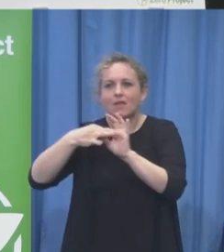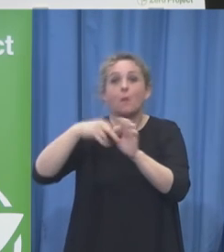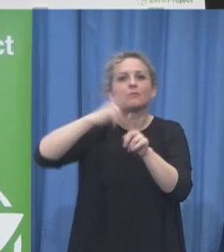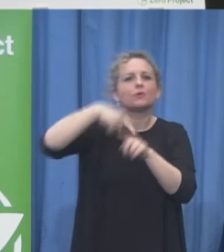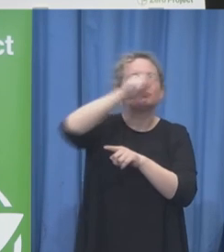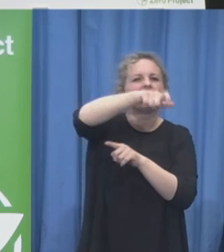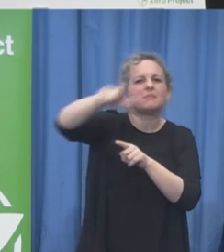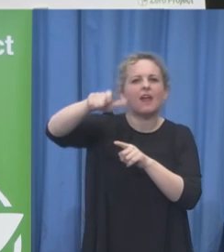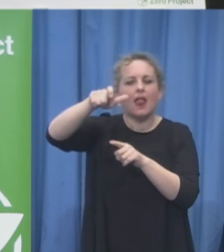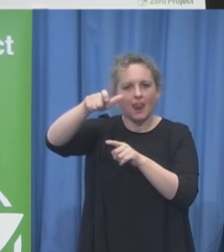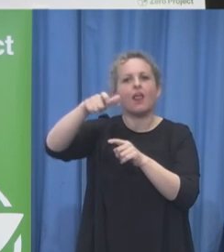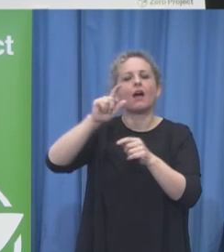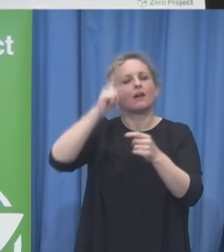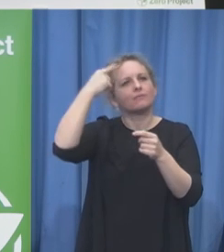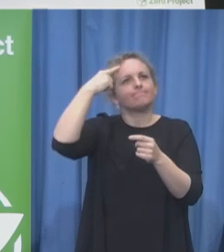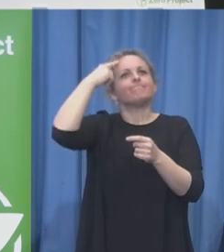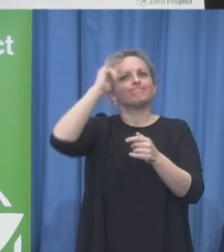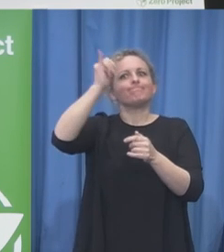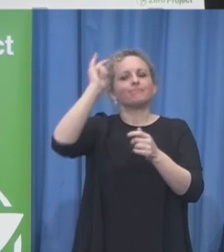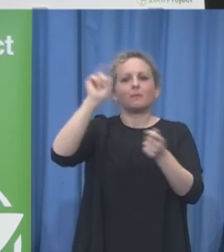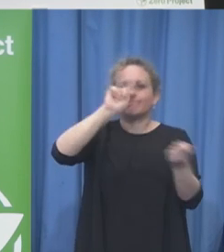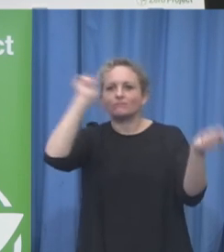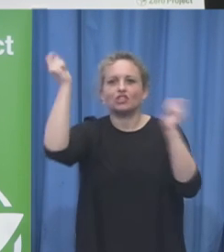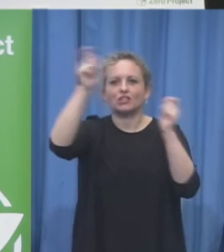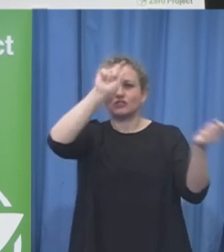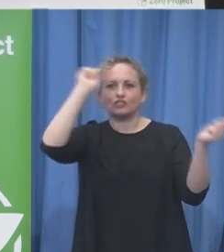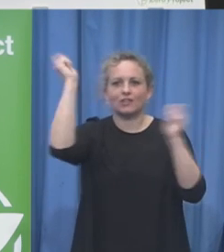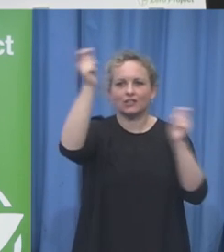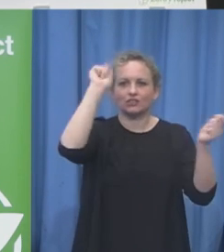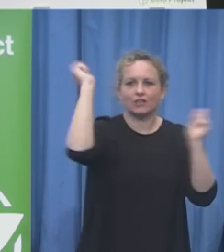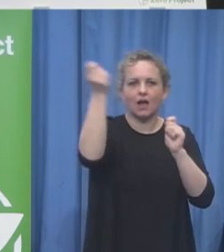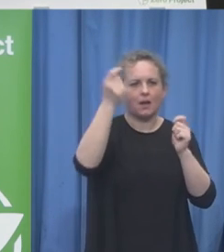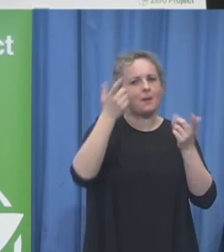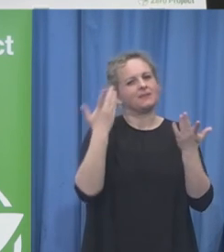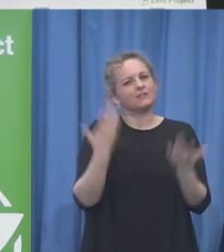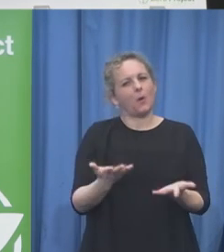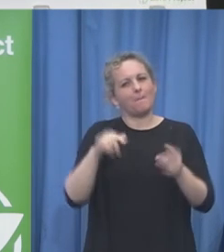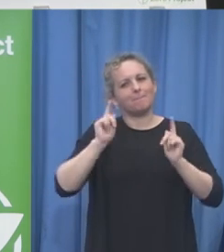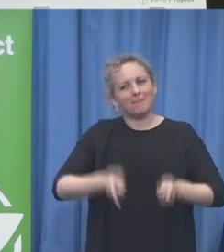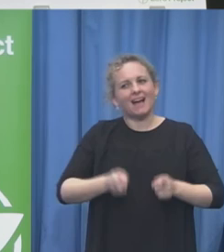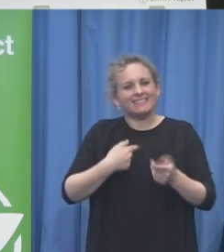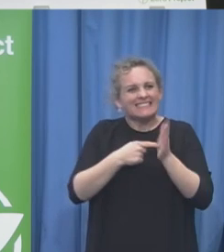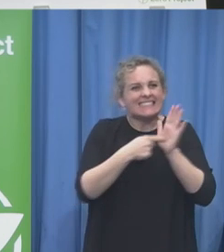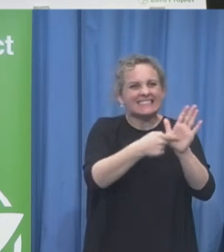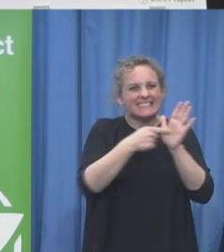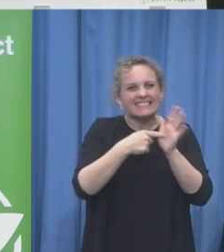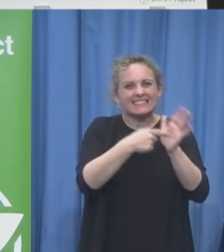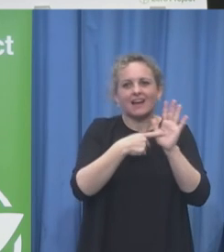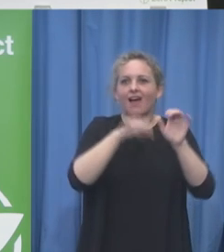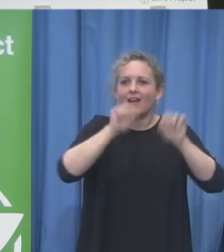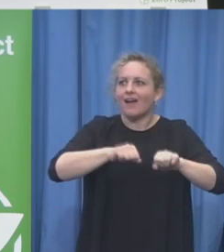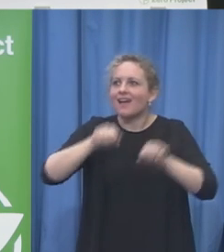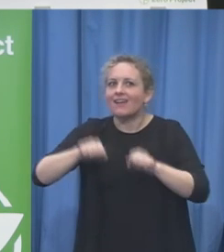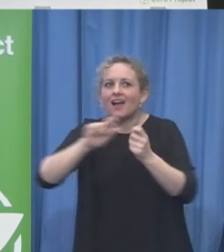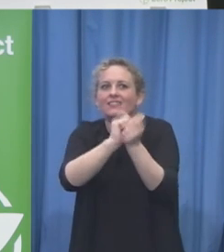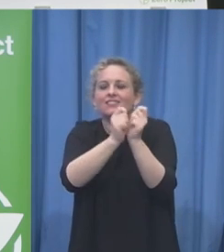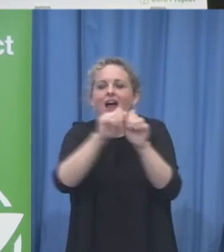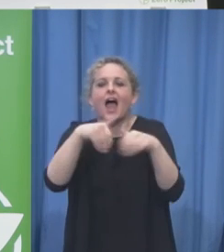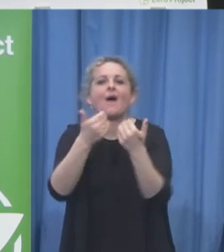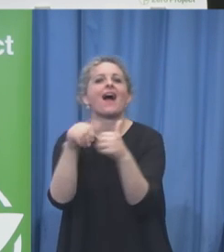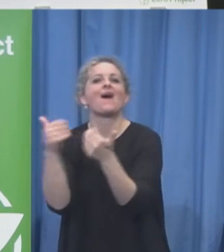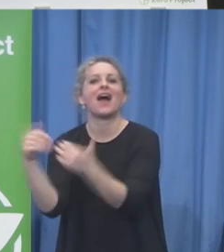finding solutions and telling transformative life stories. Stories that